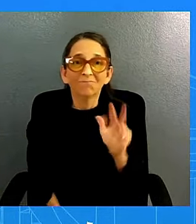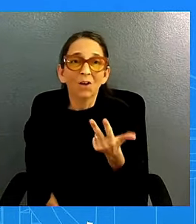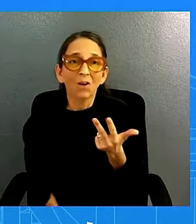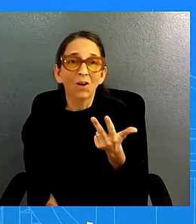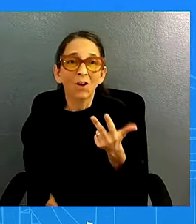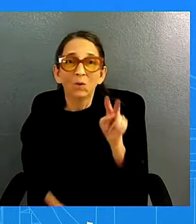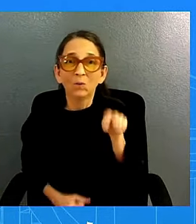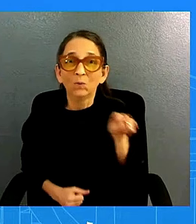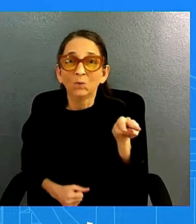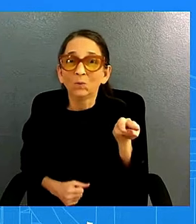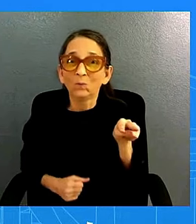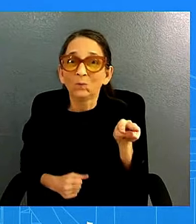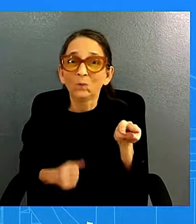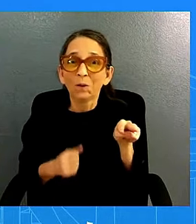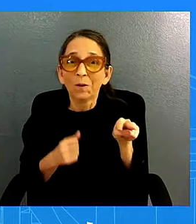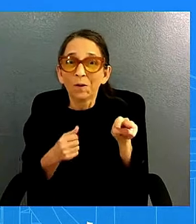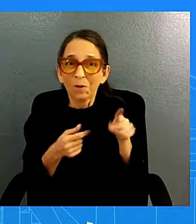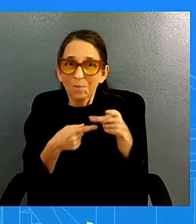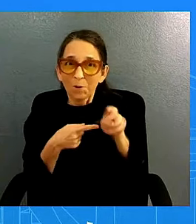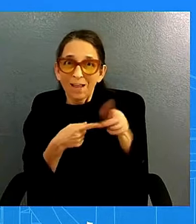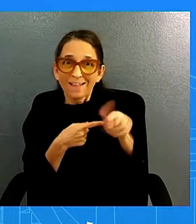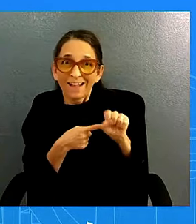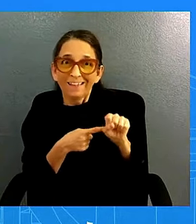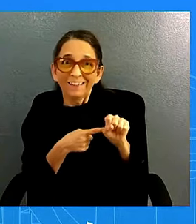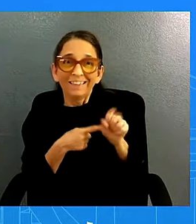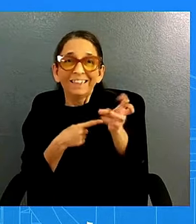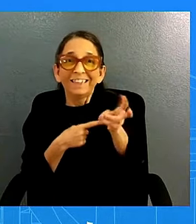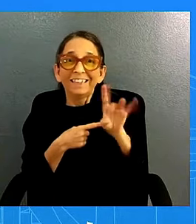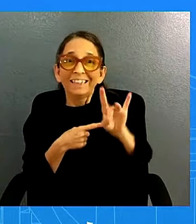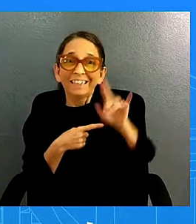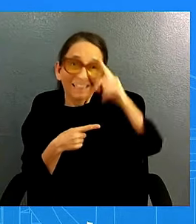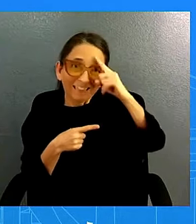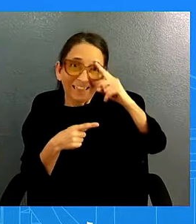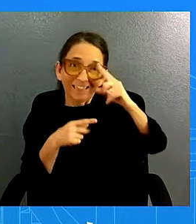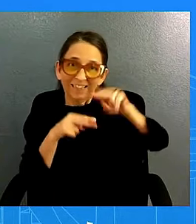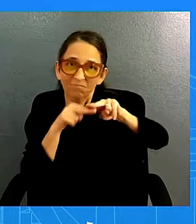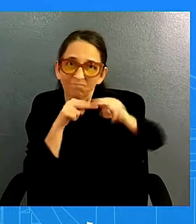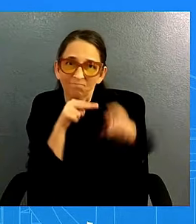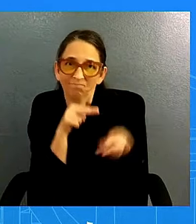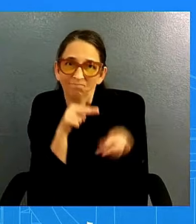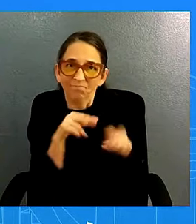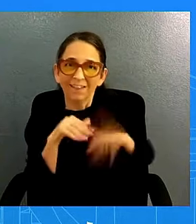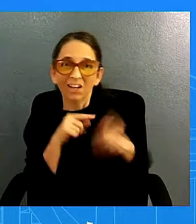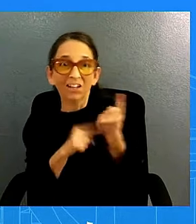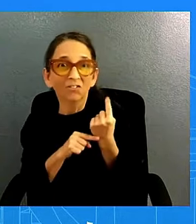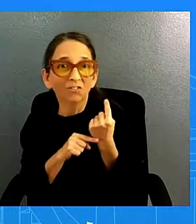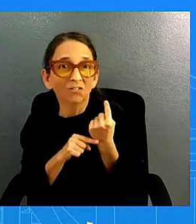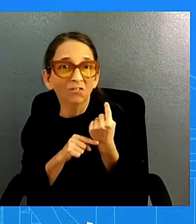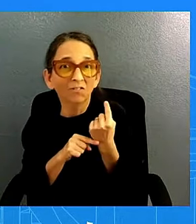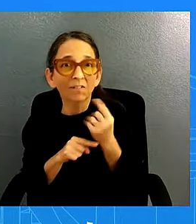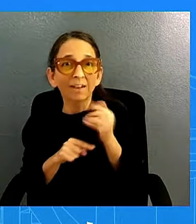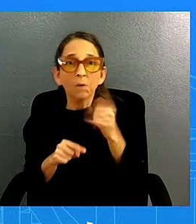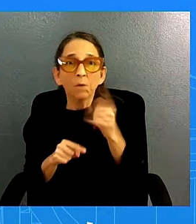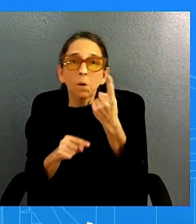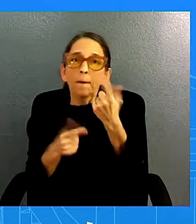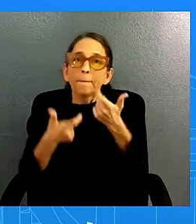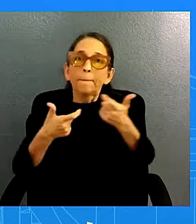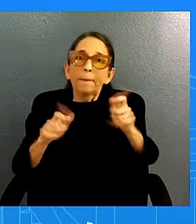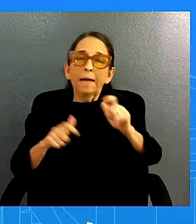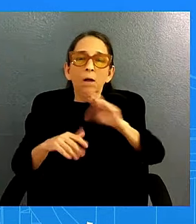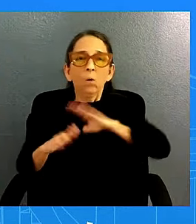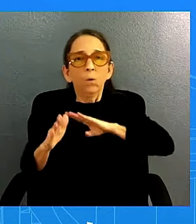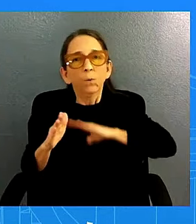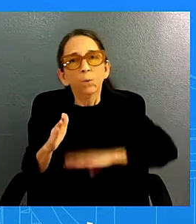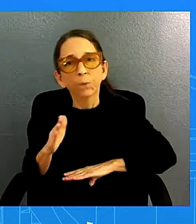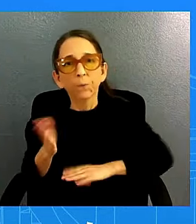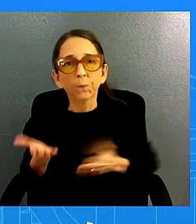gallon down from where it was a year ago that's real breathing room it's one of the reasons why year-over-year cpi uh it's 2.5 percent in the